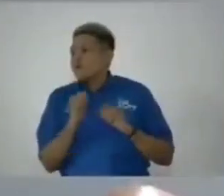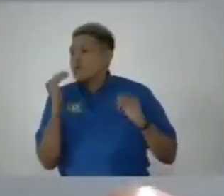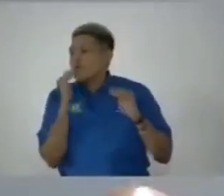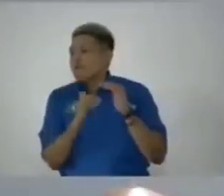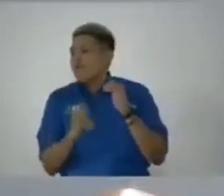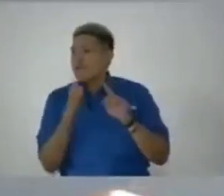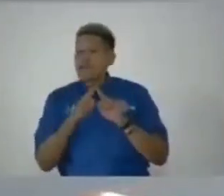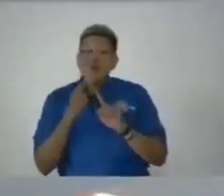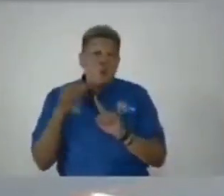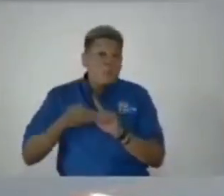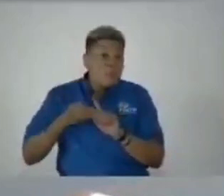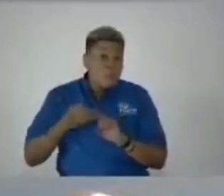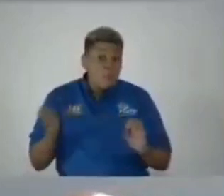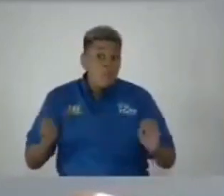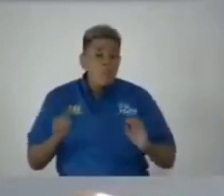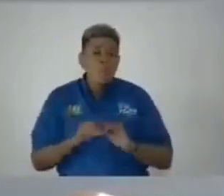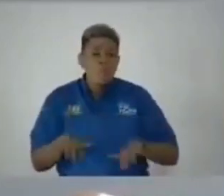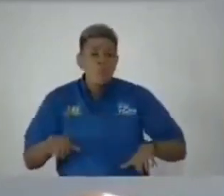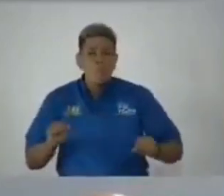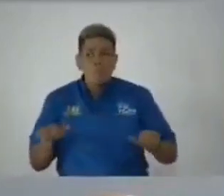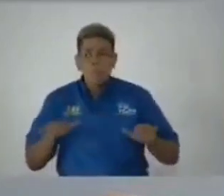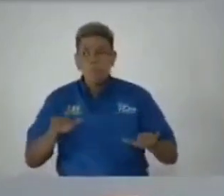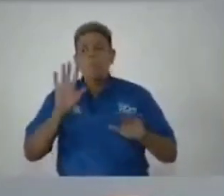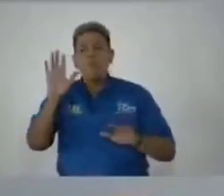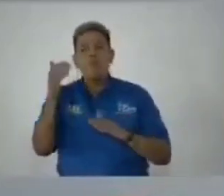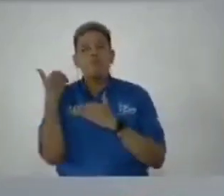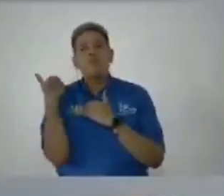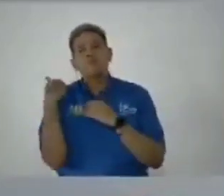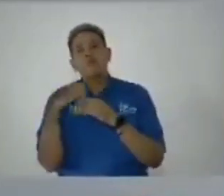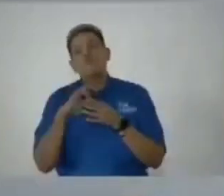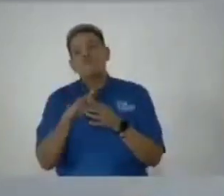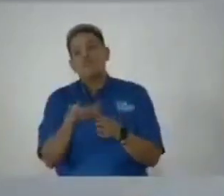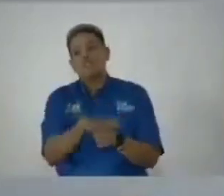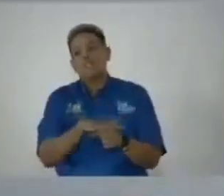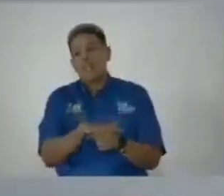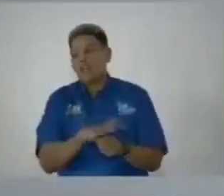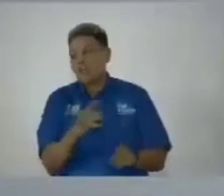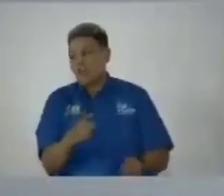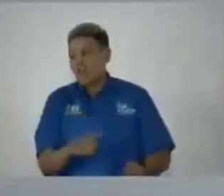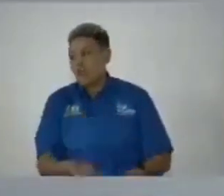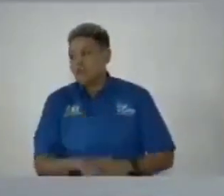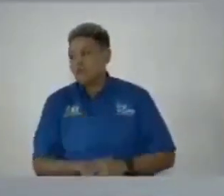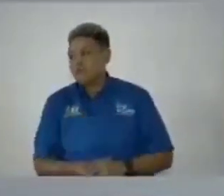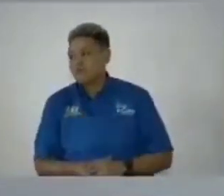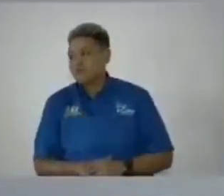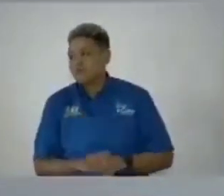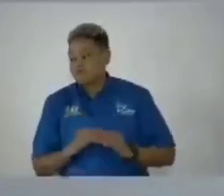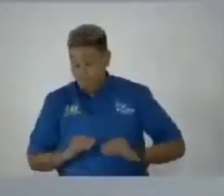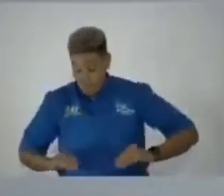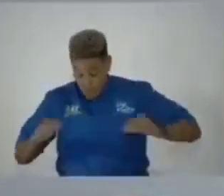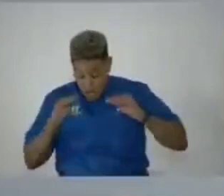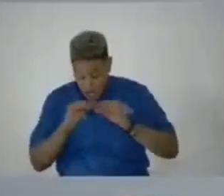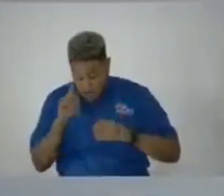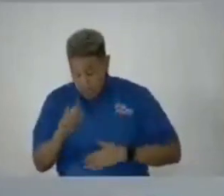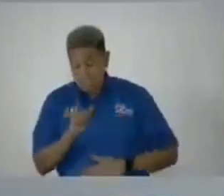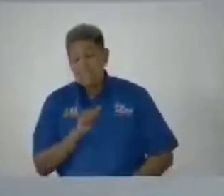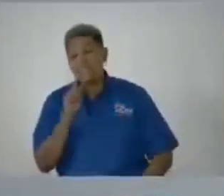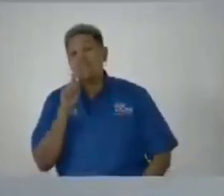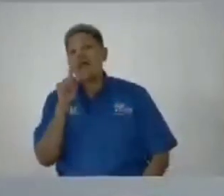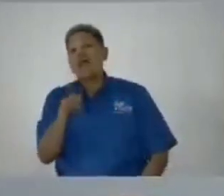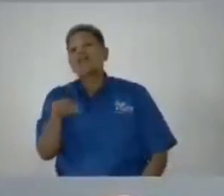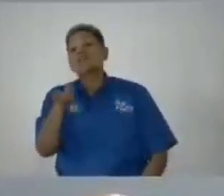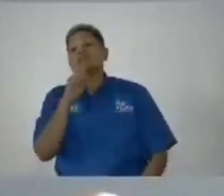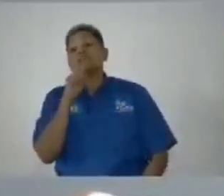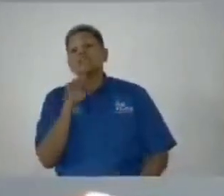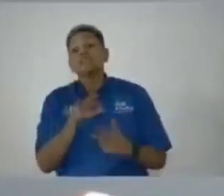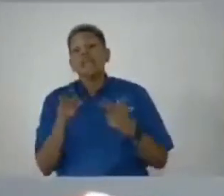impartial in the execution of the duties in this area yes further i am asking that